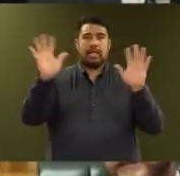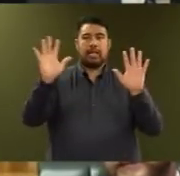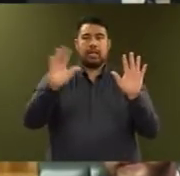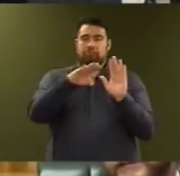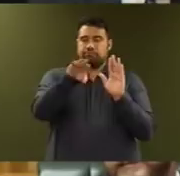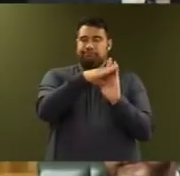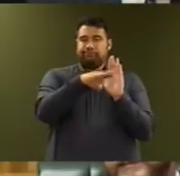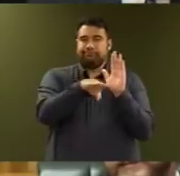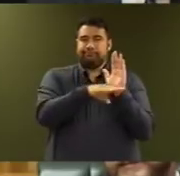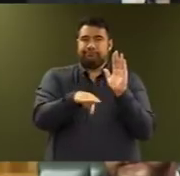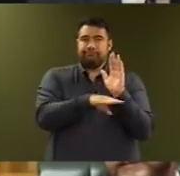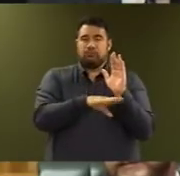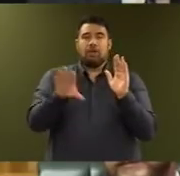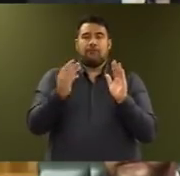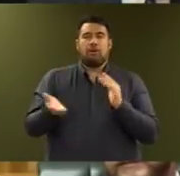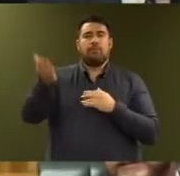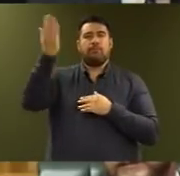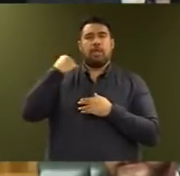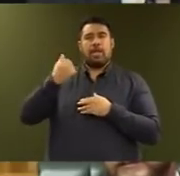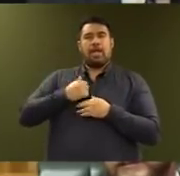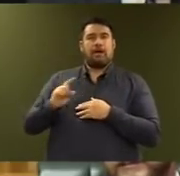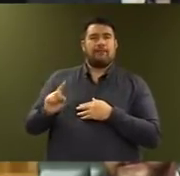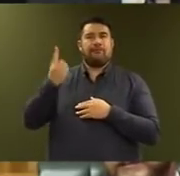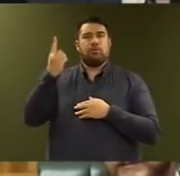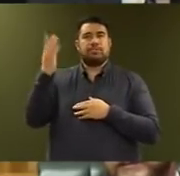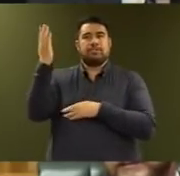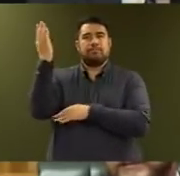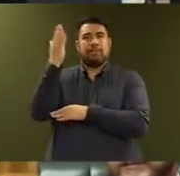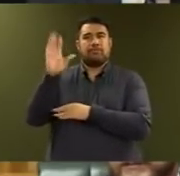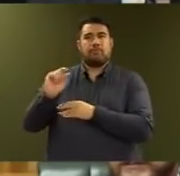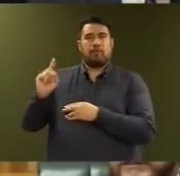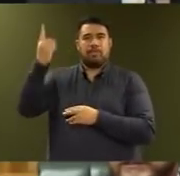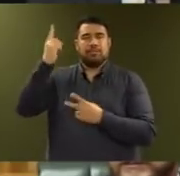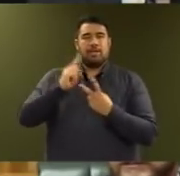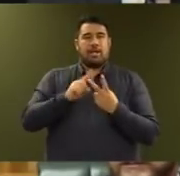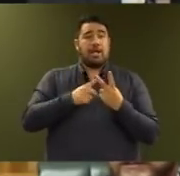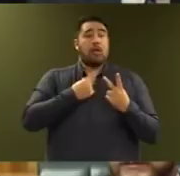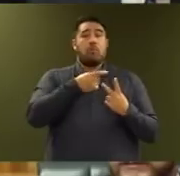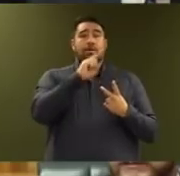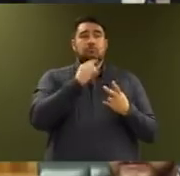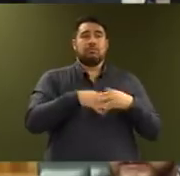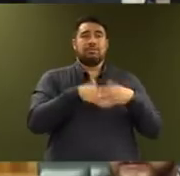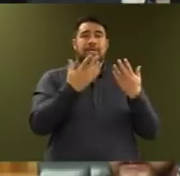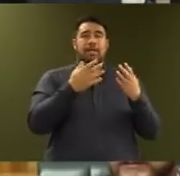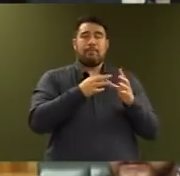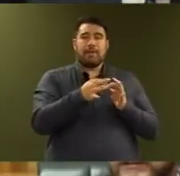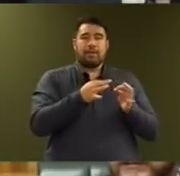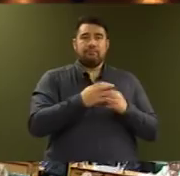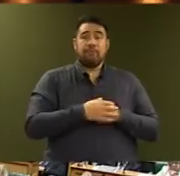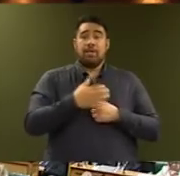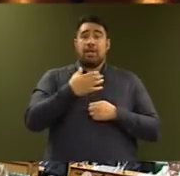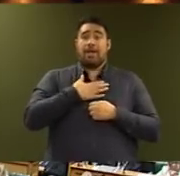in the speech from the throne and in our 100-day plan. Our priorities are different from the previous Government.